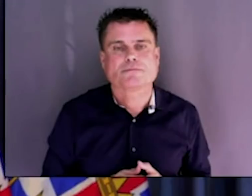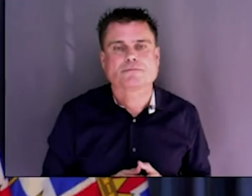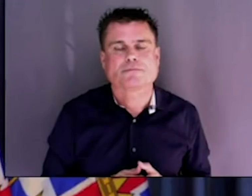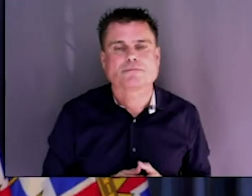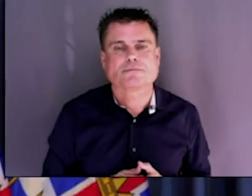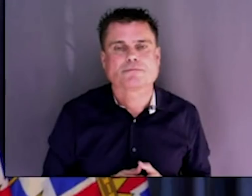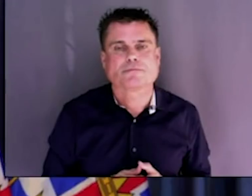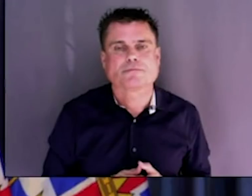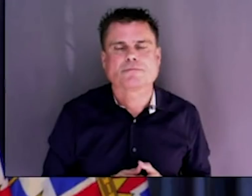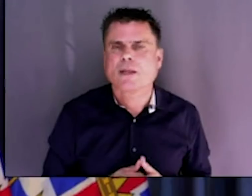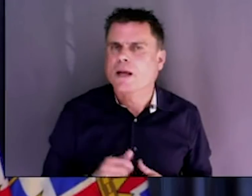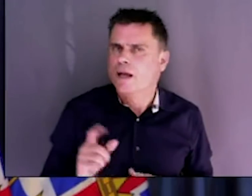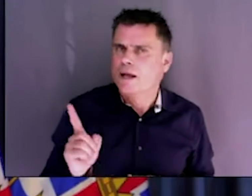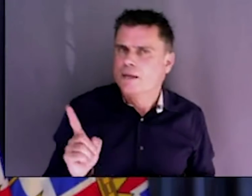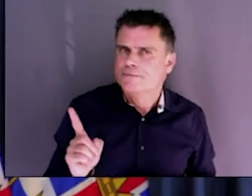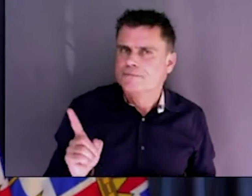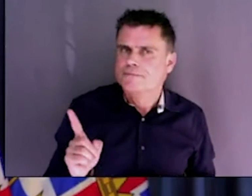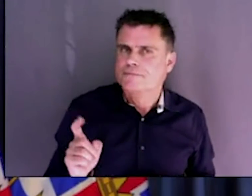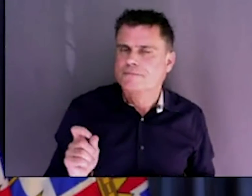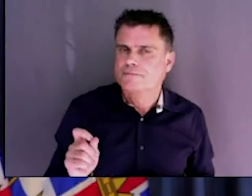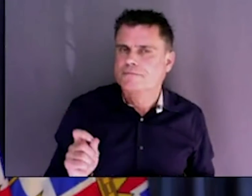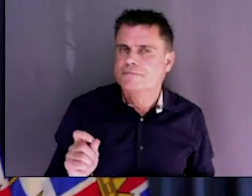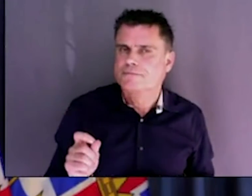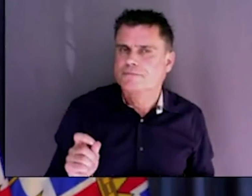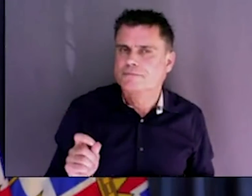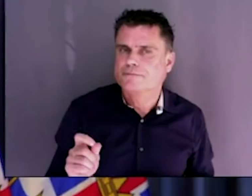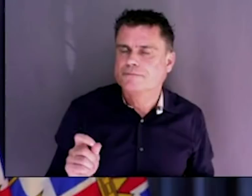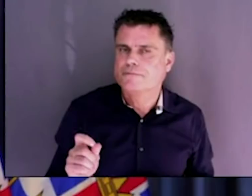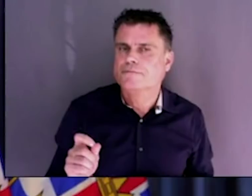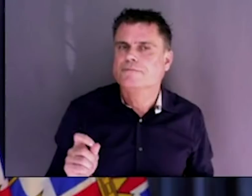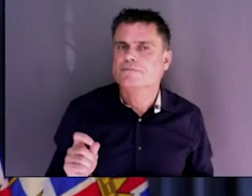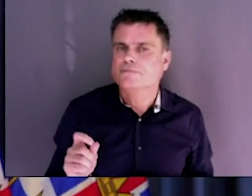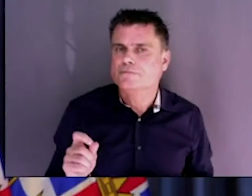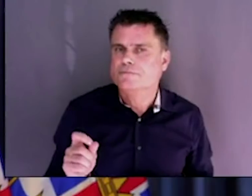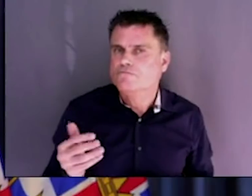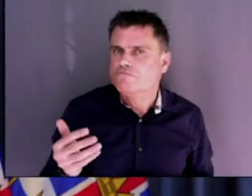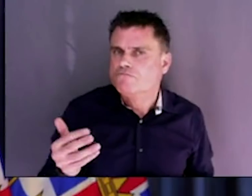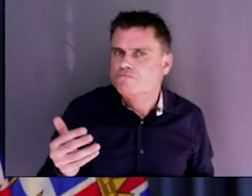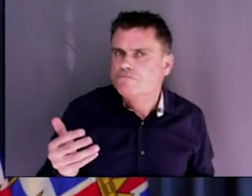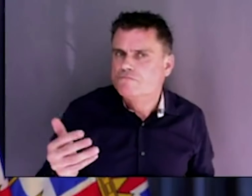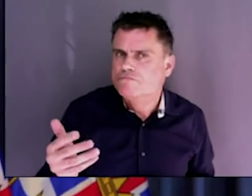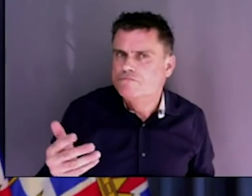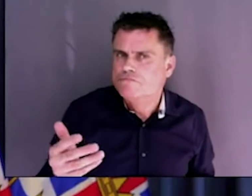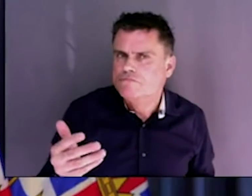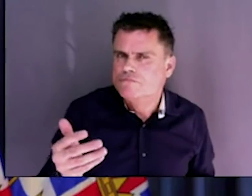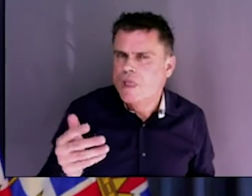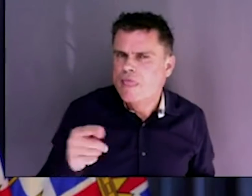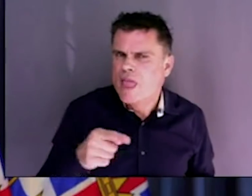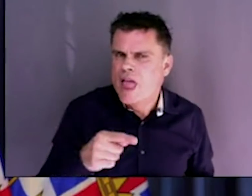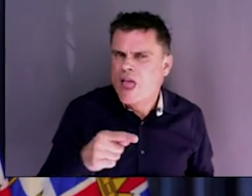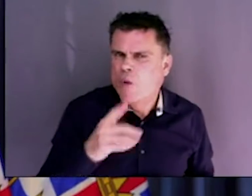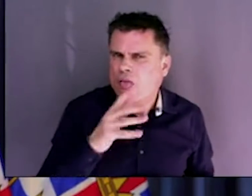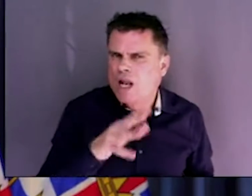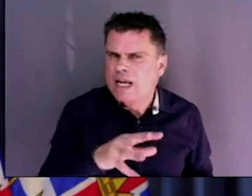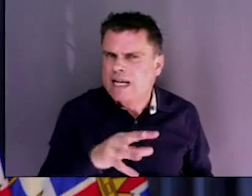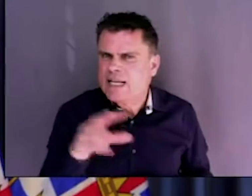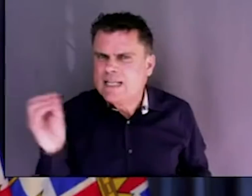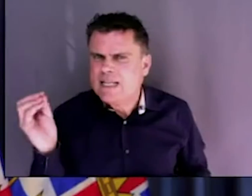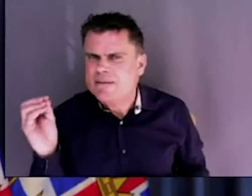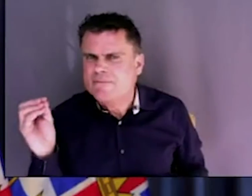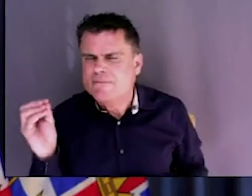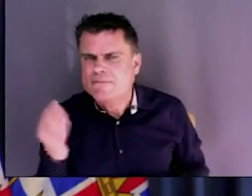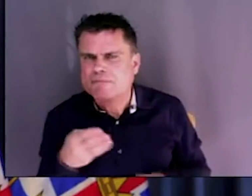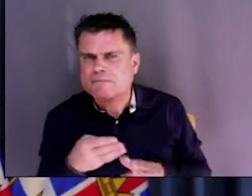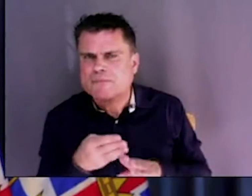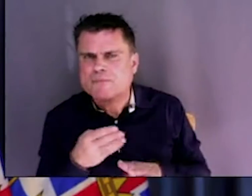the results of the probe, whether you think that's satisfactory for the public confidence in the institution. And then also you